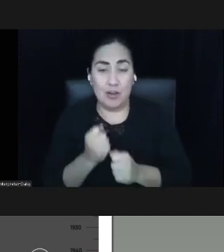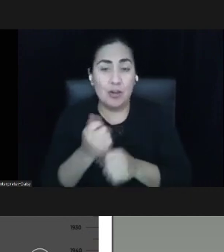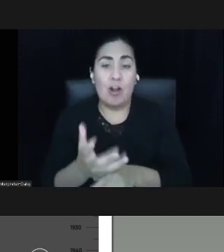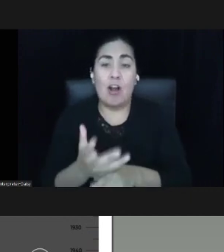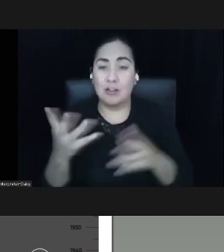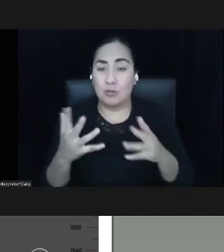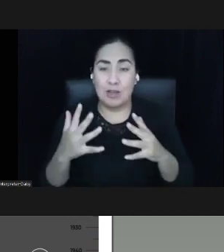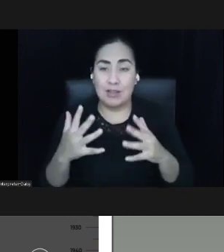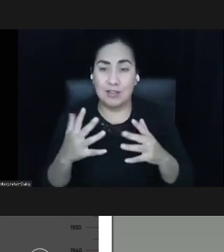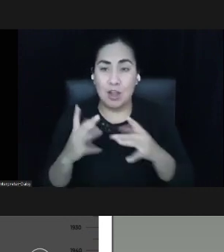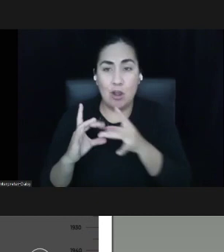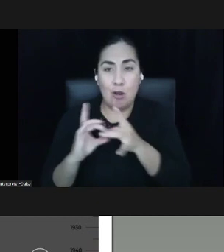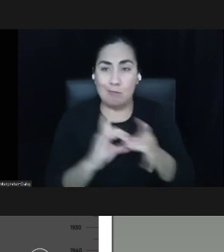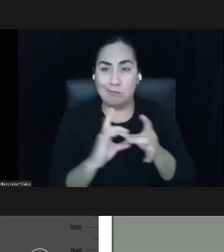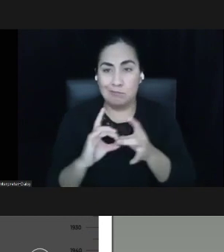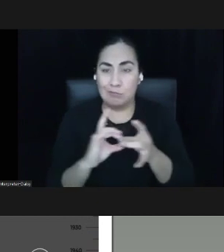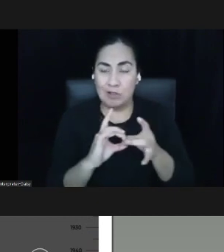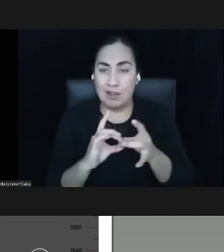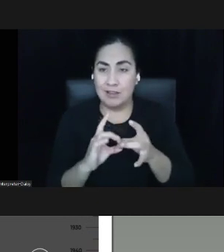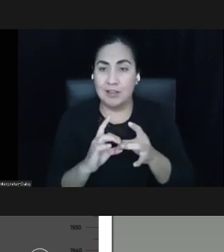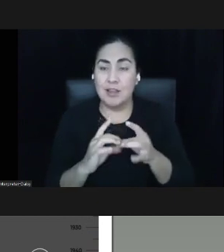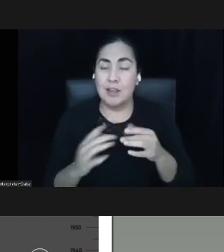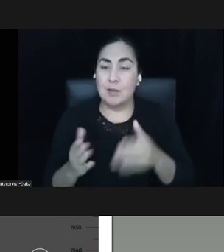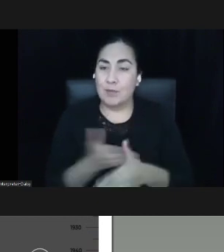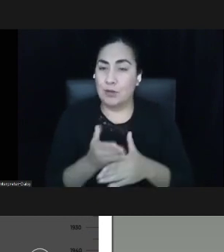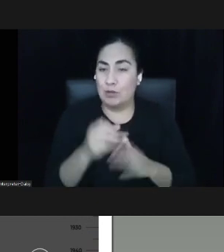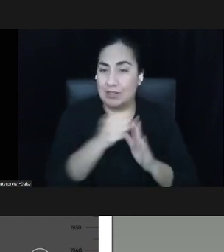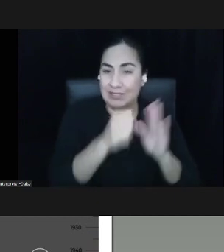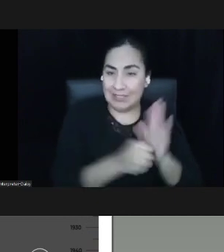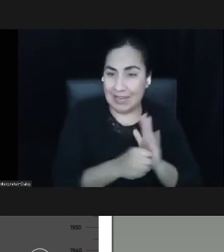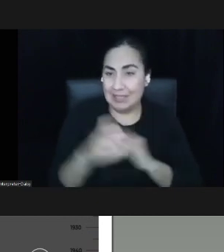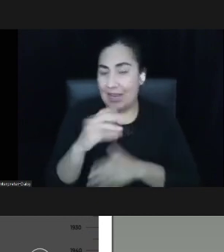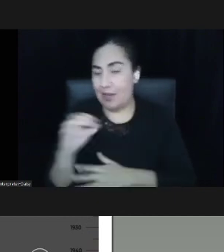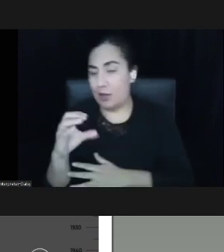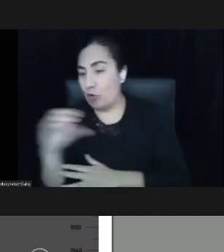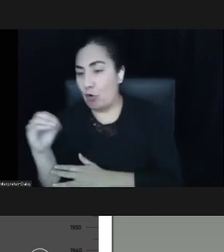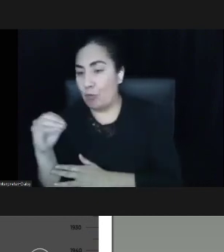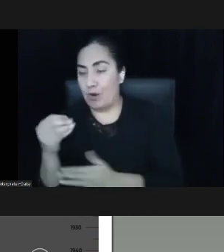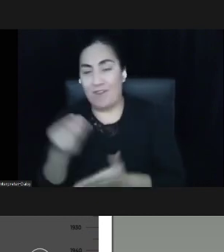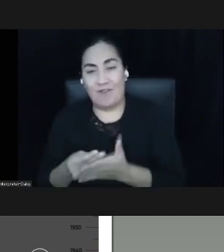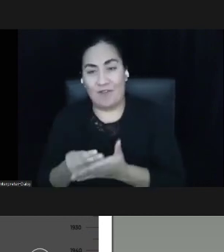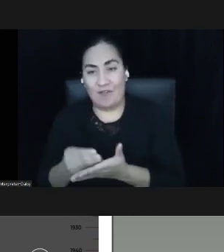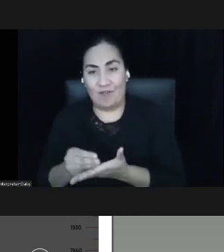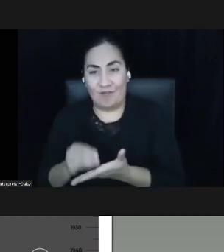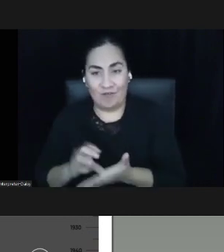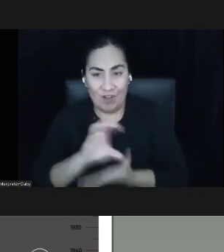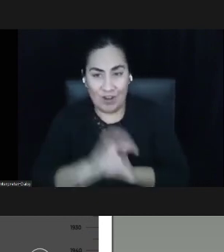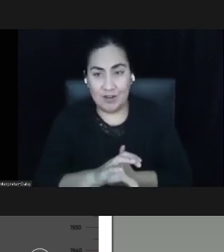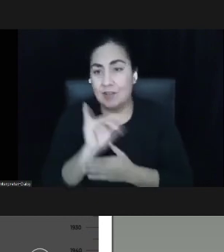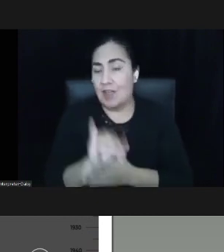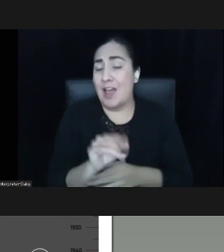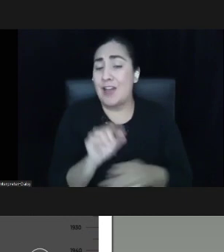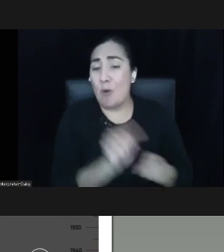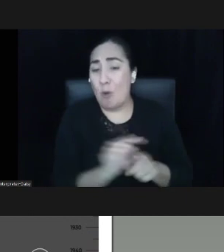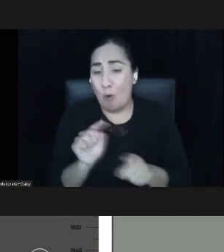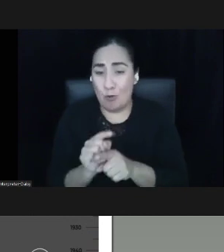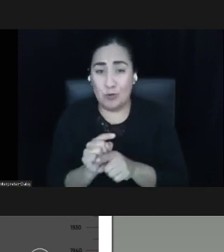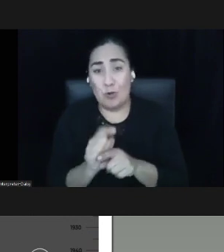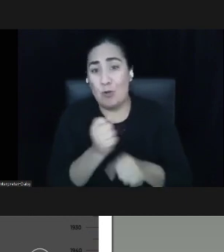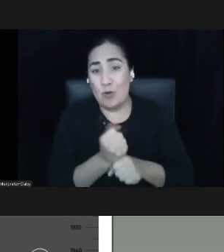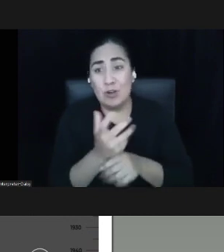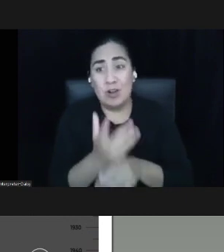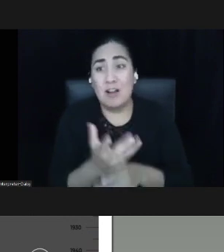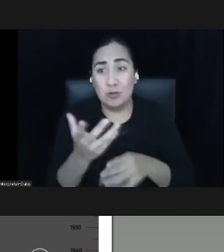funding that has also served to derail then the power of social movements. From there, we